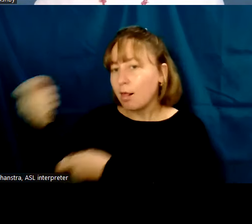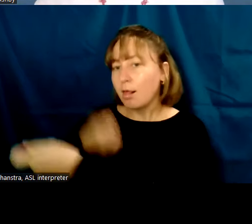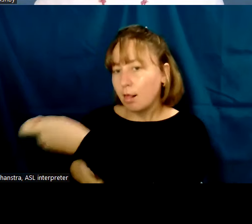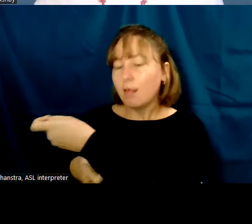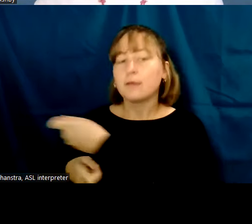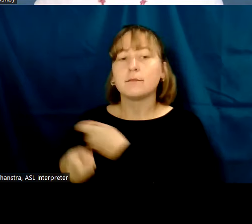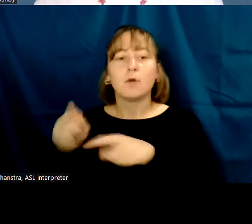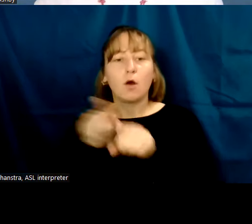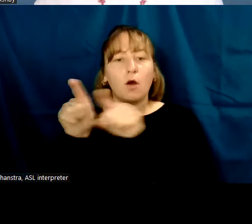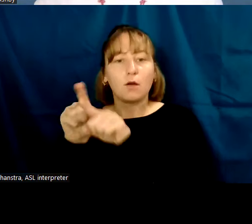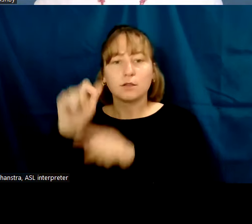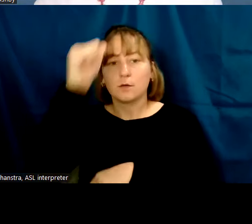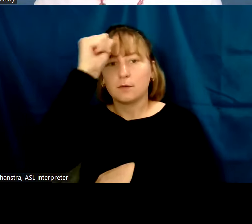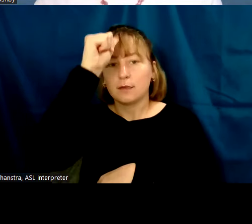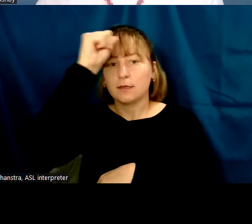Ethiopia.